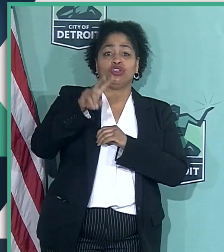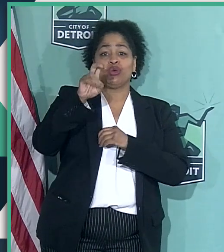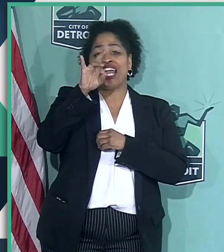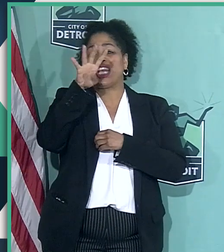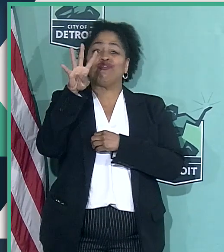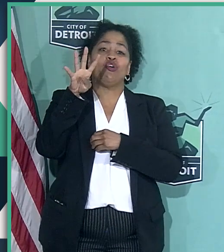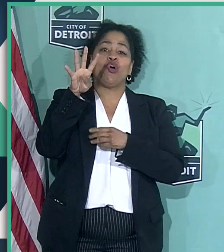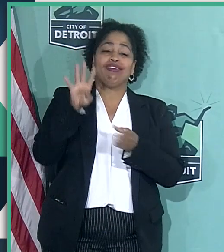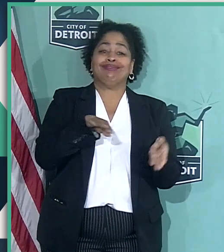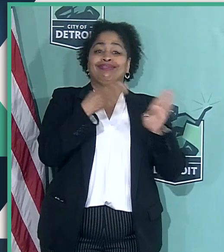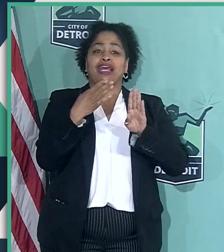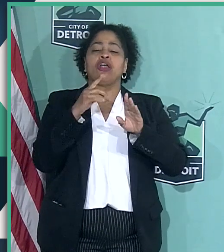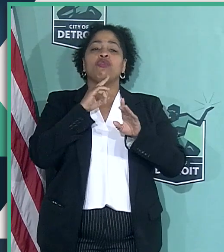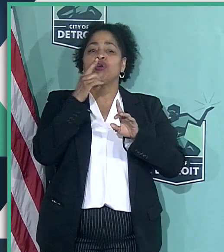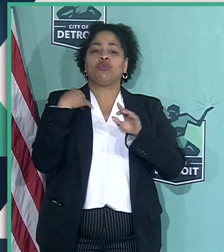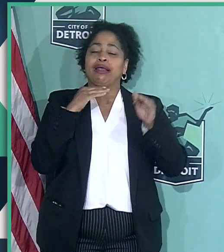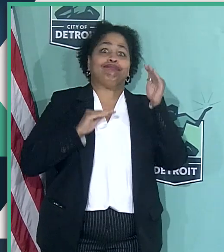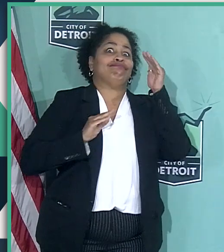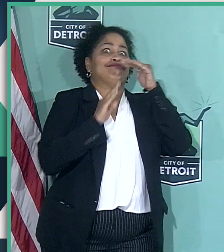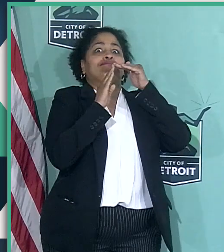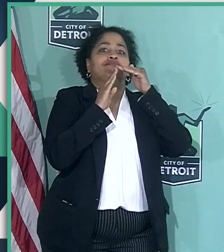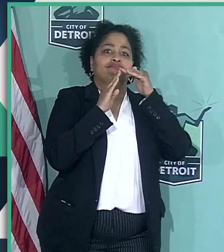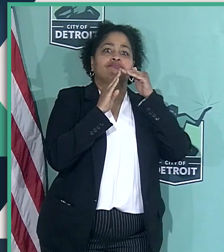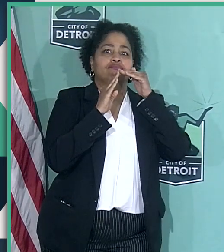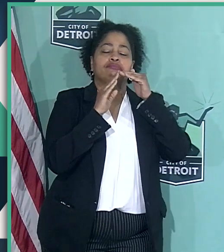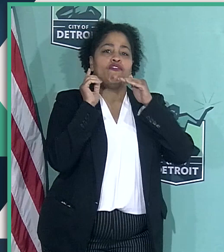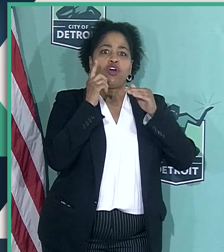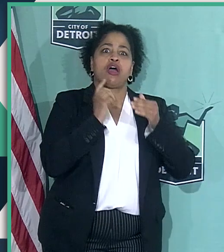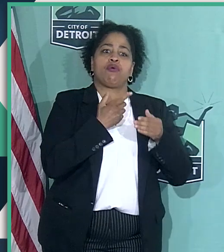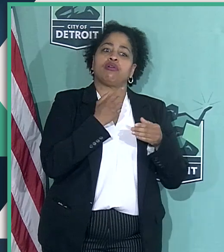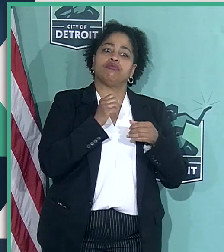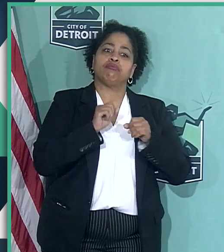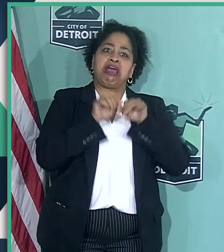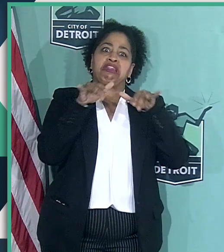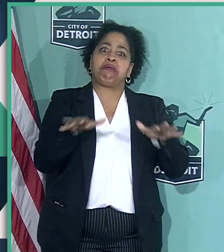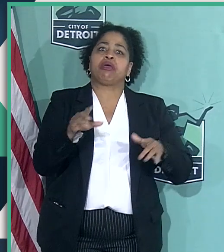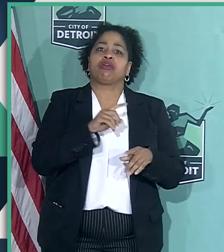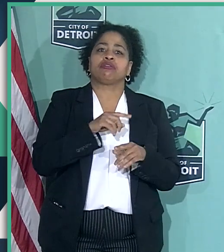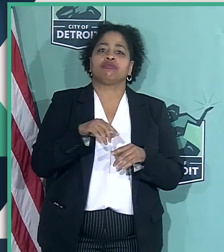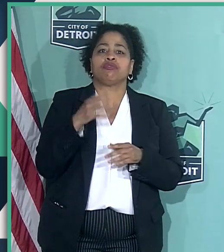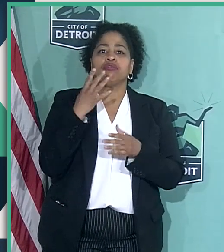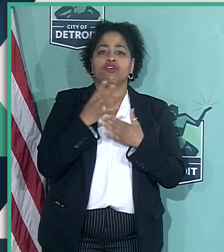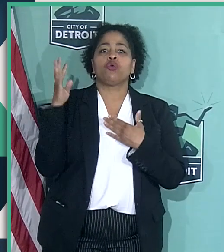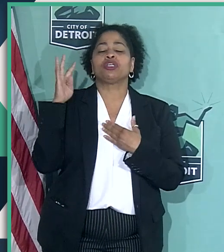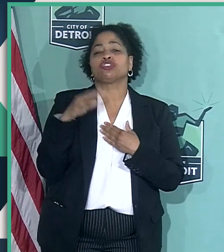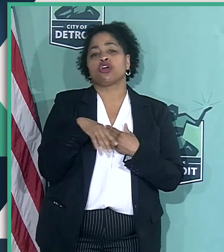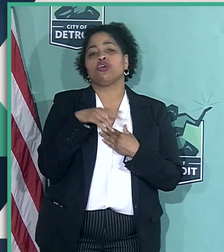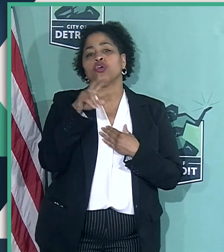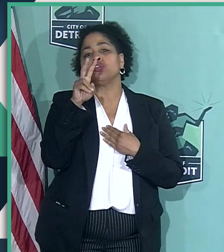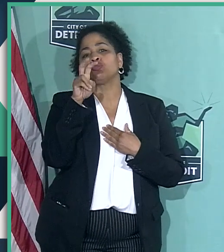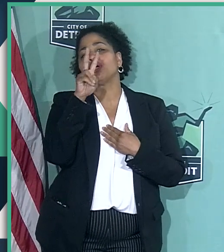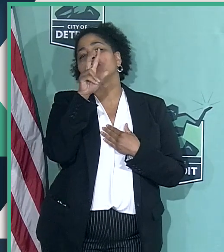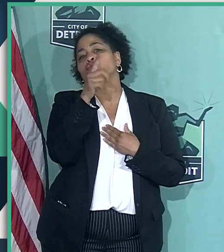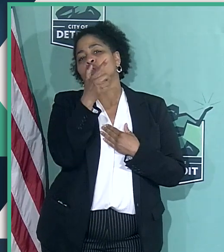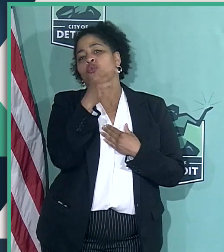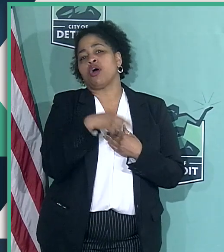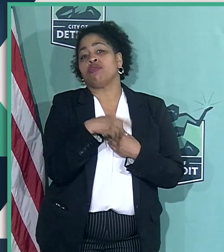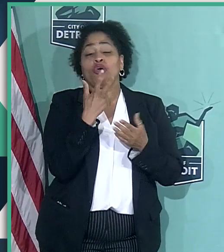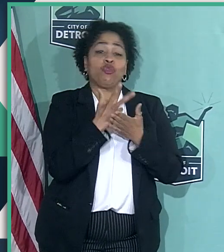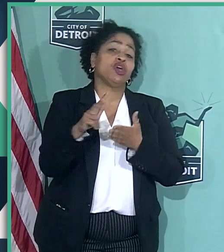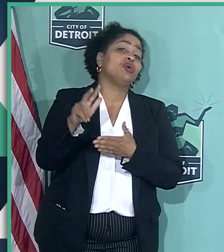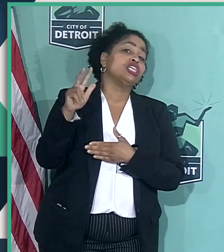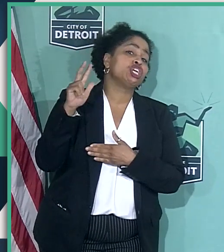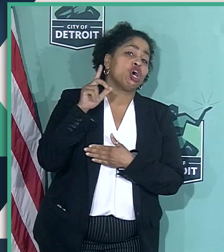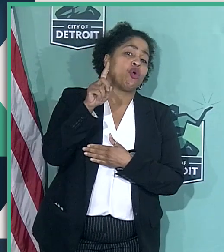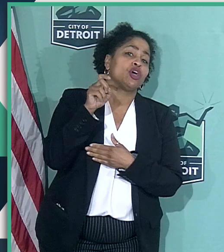we were at the peak of this epidemic. Four weeks ago, it dropped to 221. Three weeks